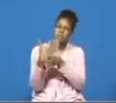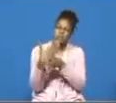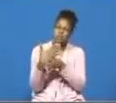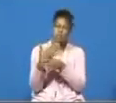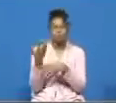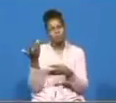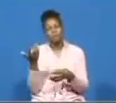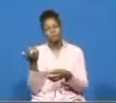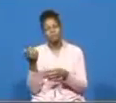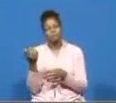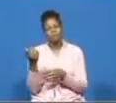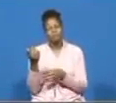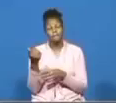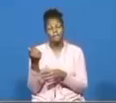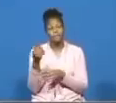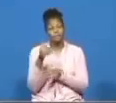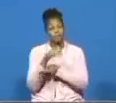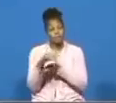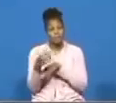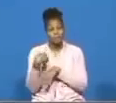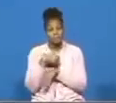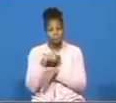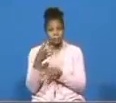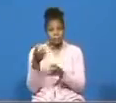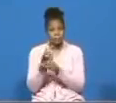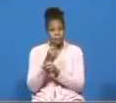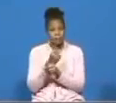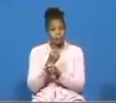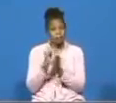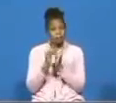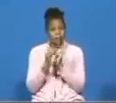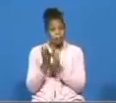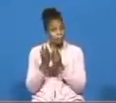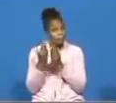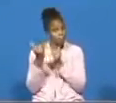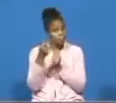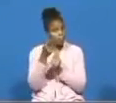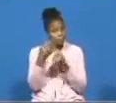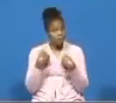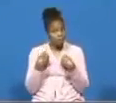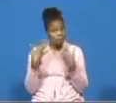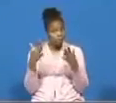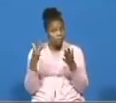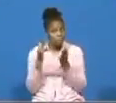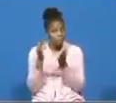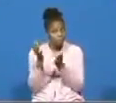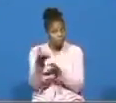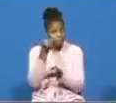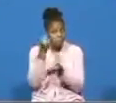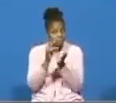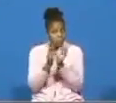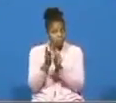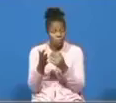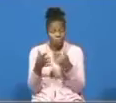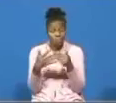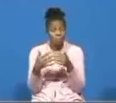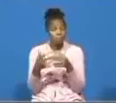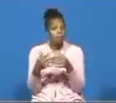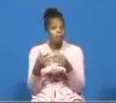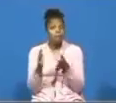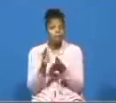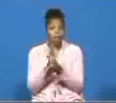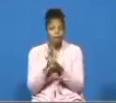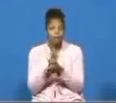even as we get to our bibles i do hope and trust you have yours in whatever form you have it or at least